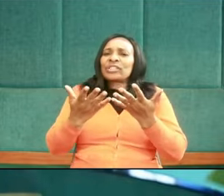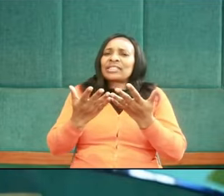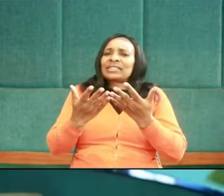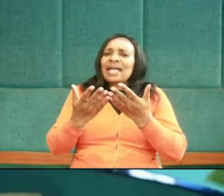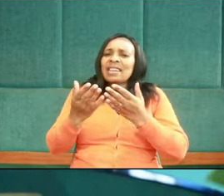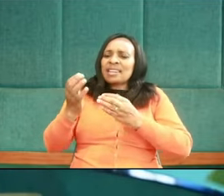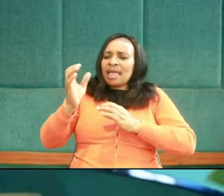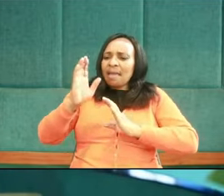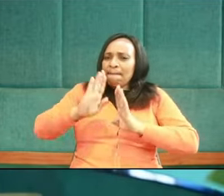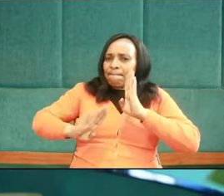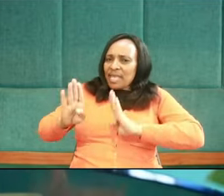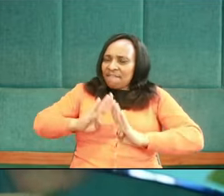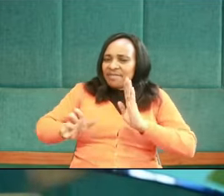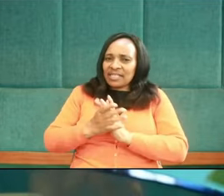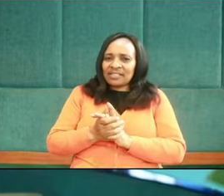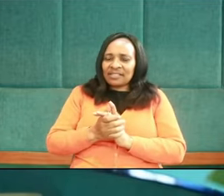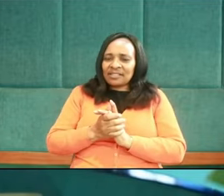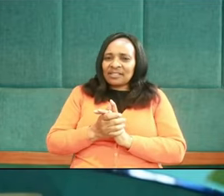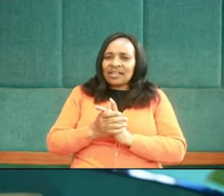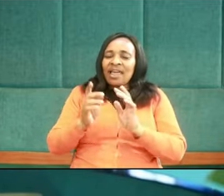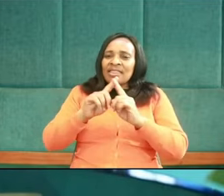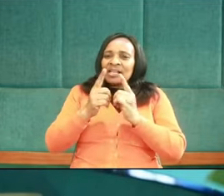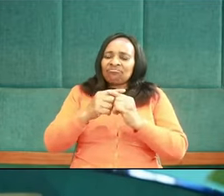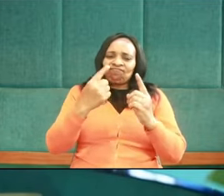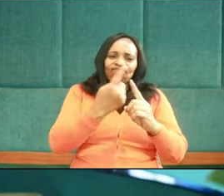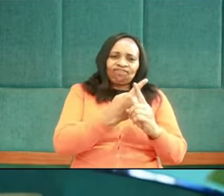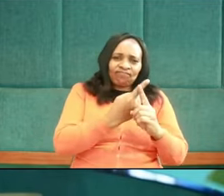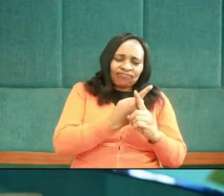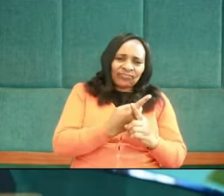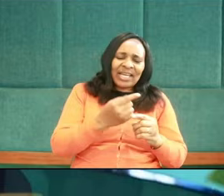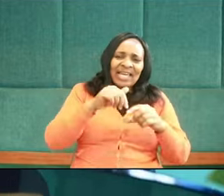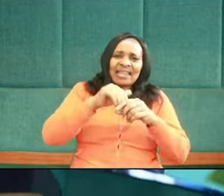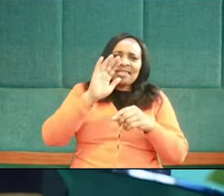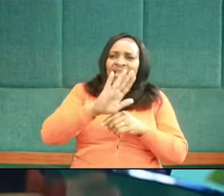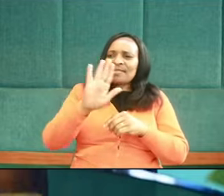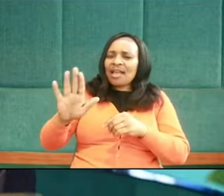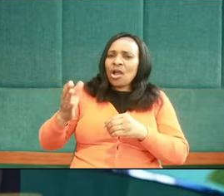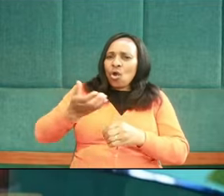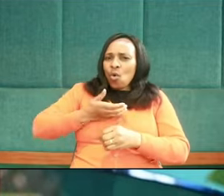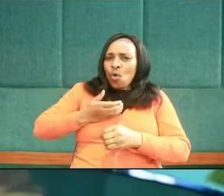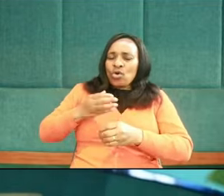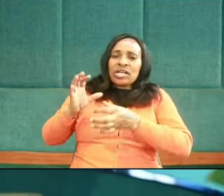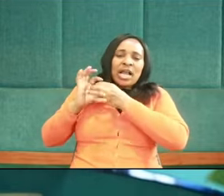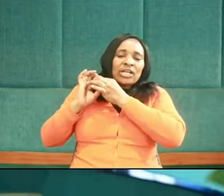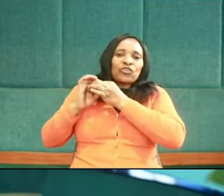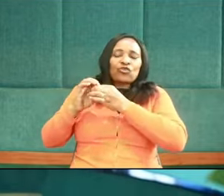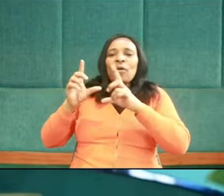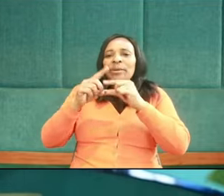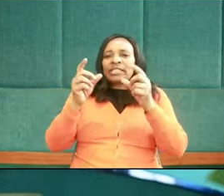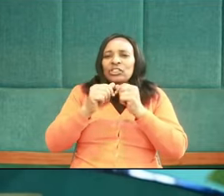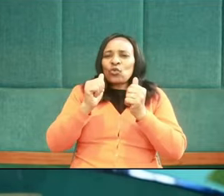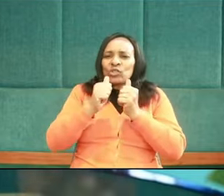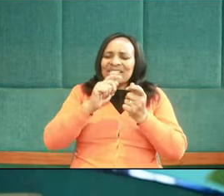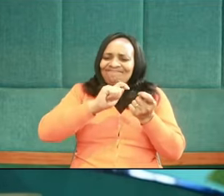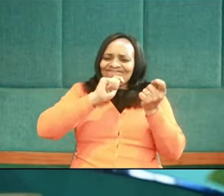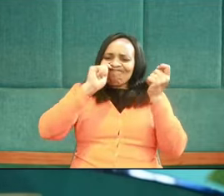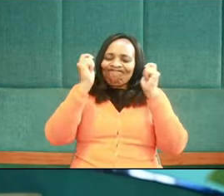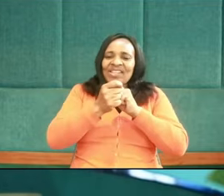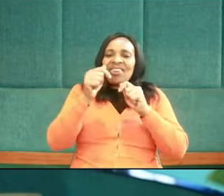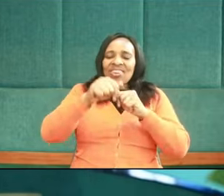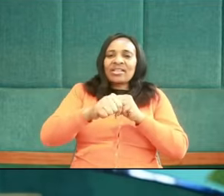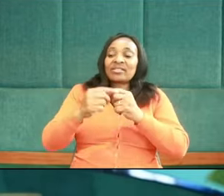It's revolutionary, counter-intuitive, and counter-cultural, you know, messages that transformed his